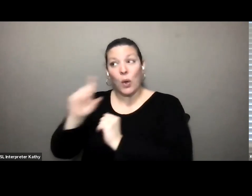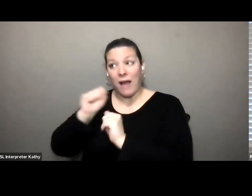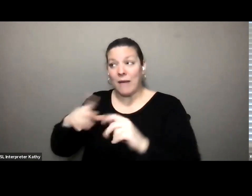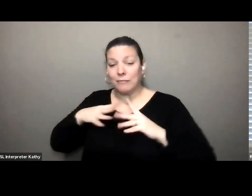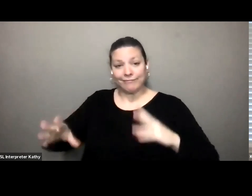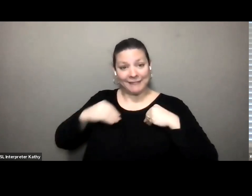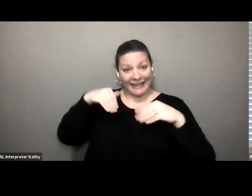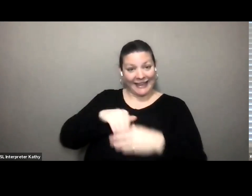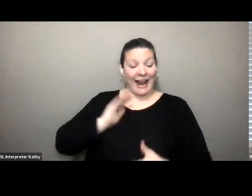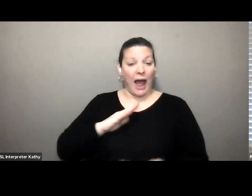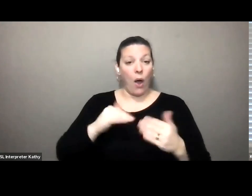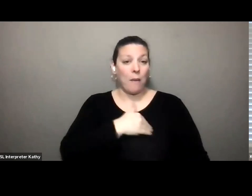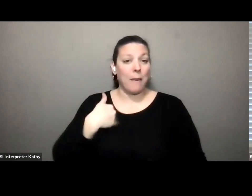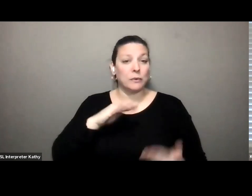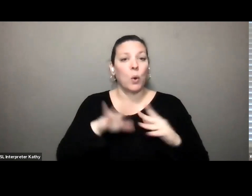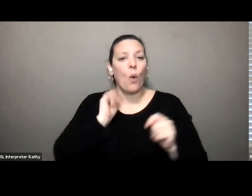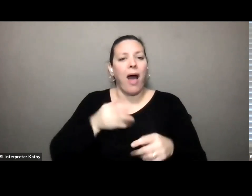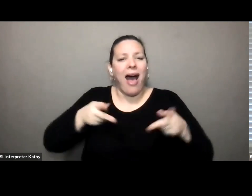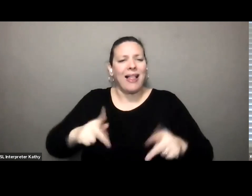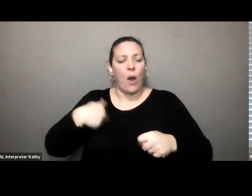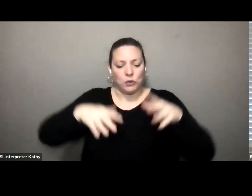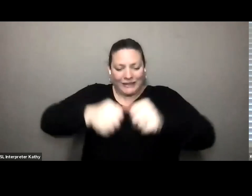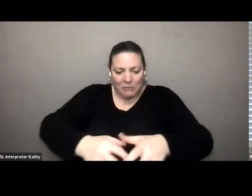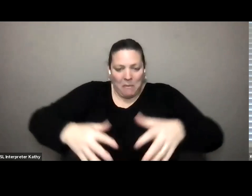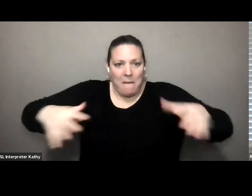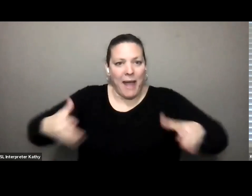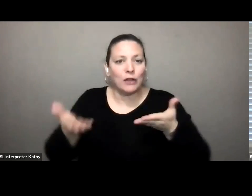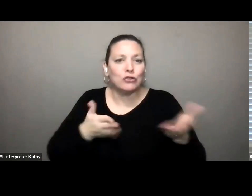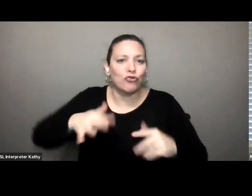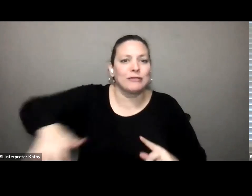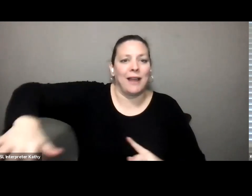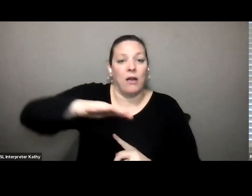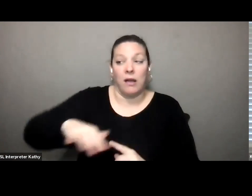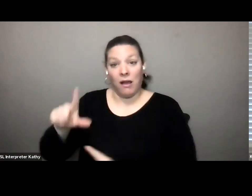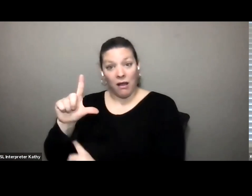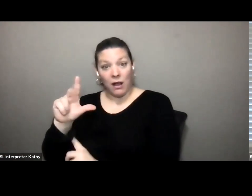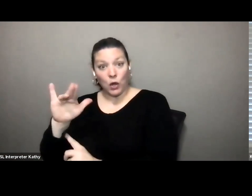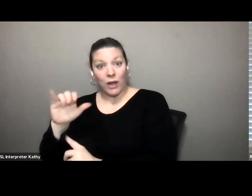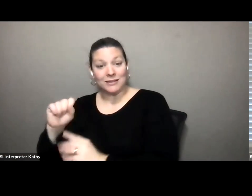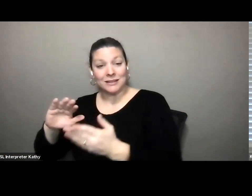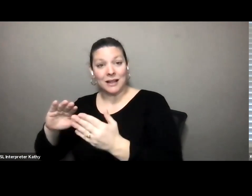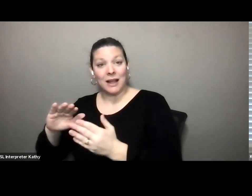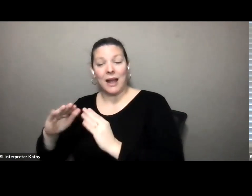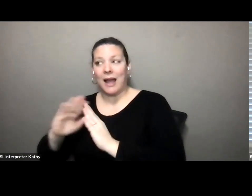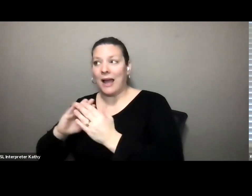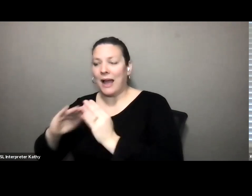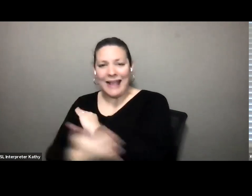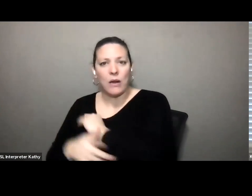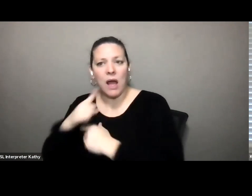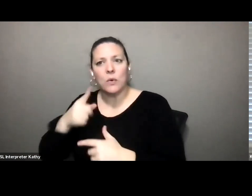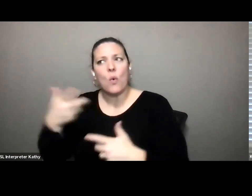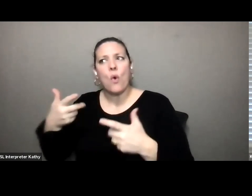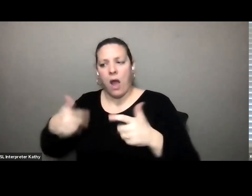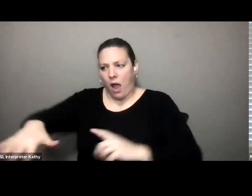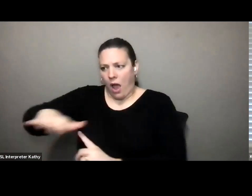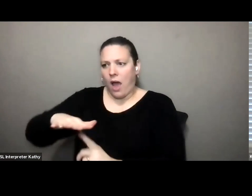would allow us to expand our service area there are many locations within lucas county that are high employment centers and high areas for